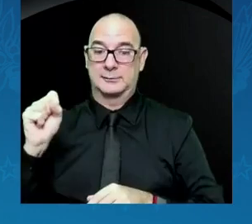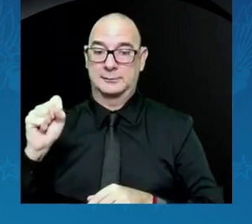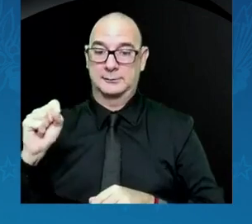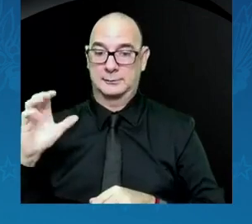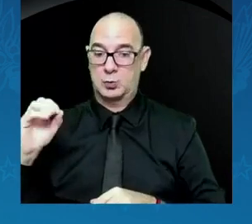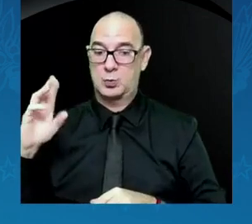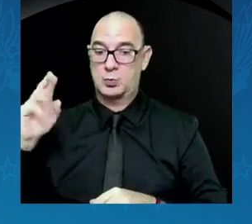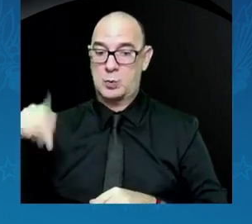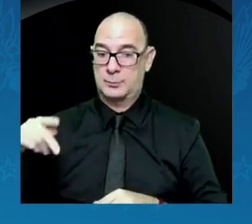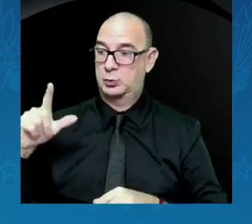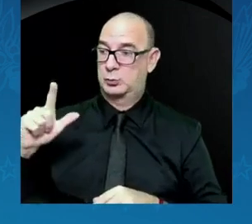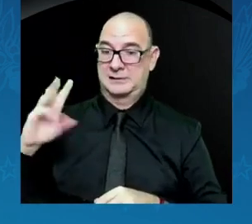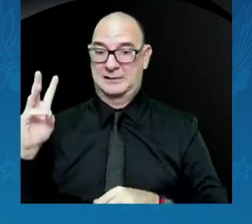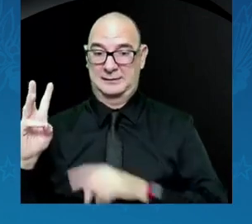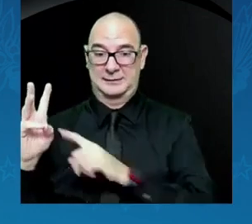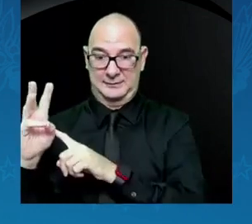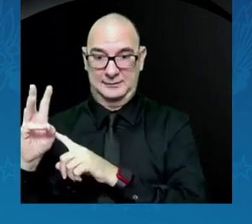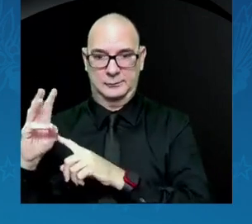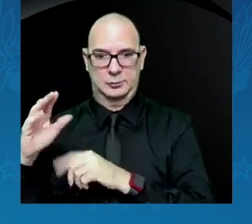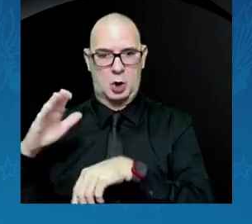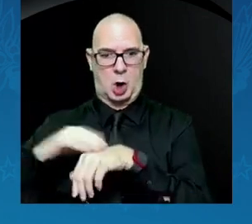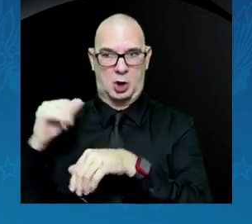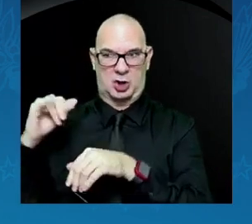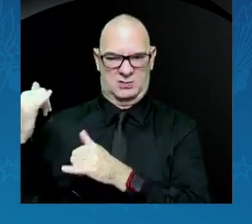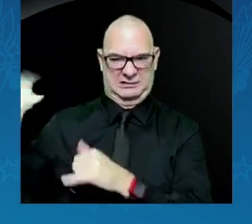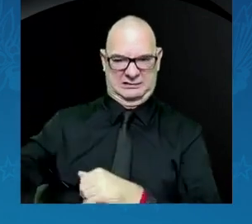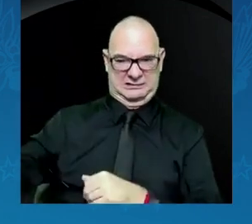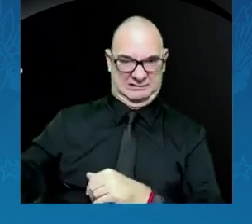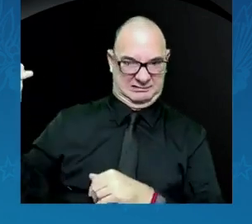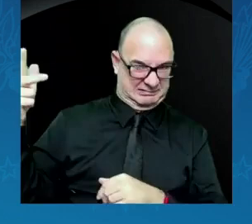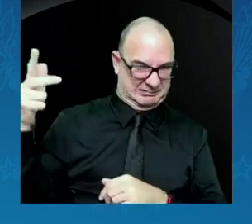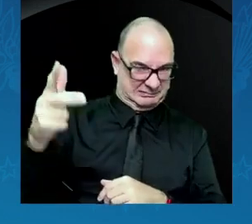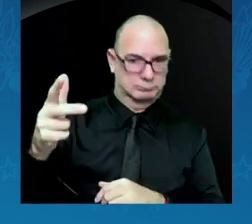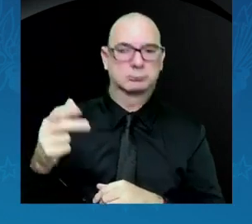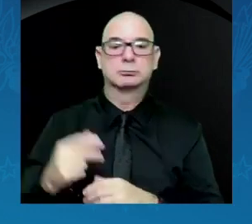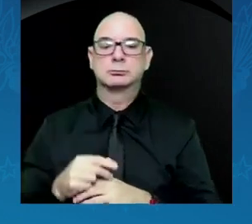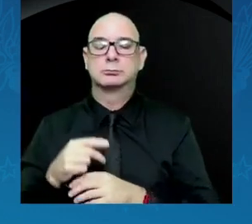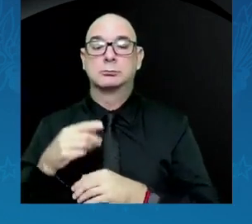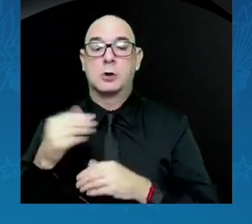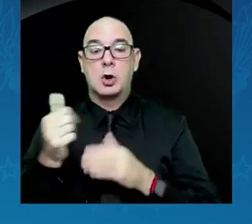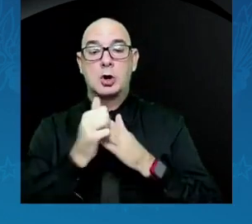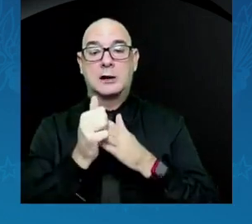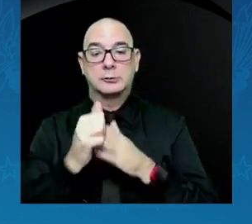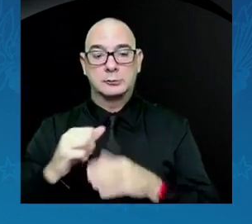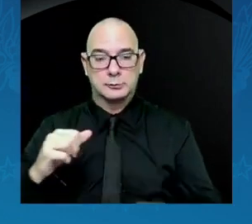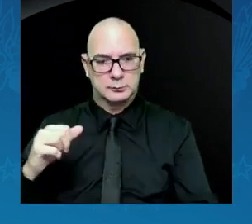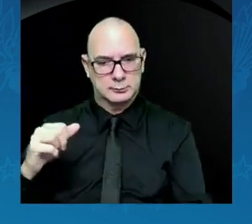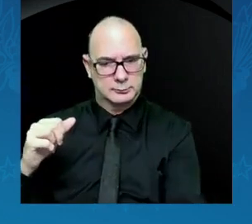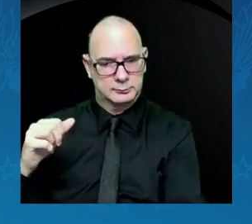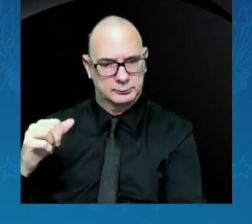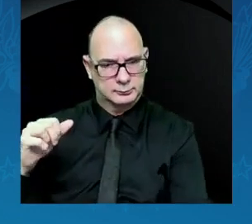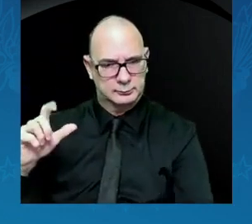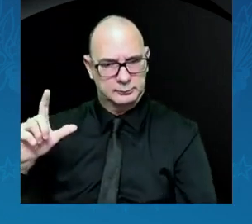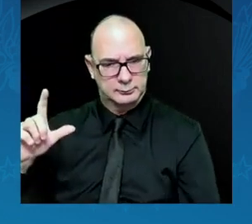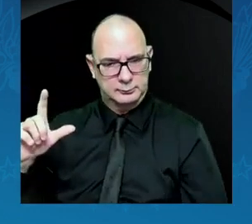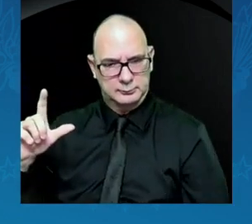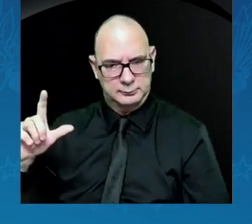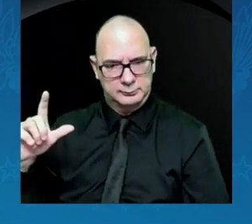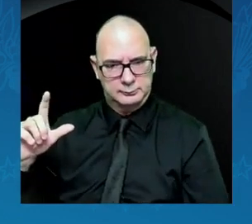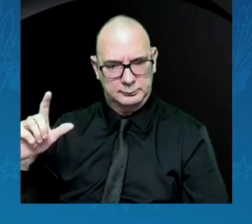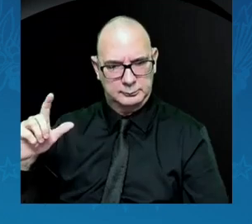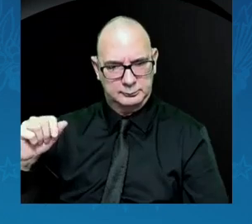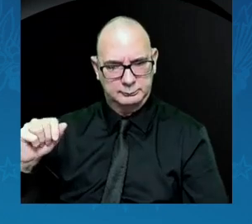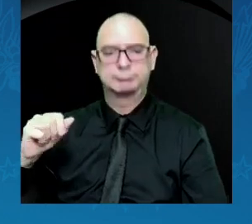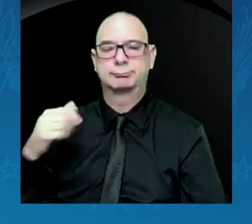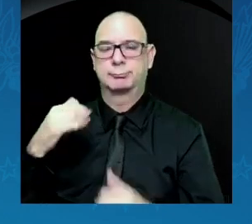he's on his way. And then, of course, Majority Leader Hoyer is doing the work that Bill Nelson is talking about, working hard at Capitol Hill. But I do want to